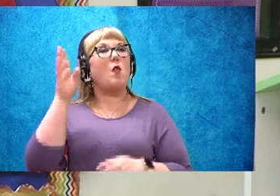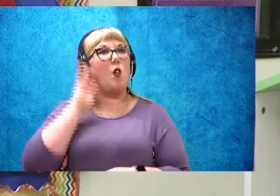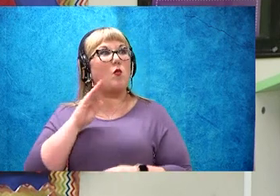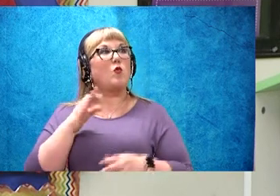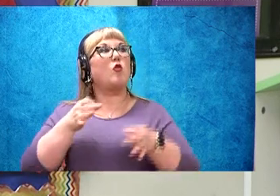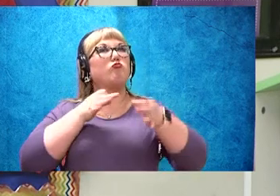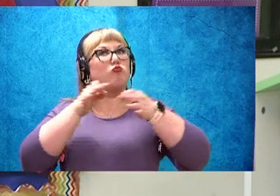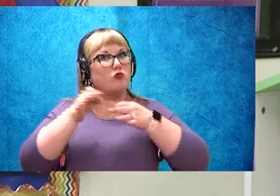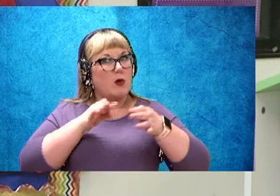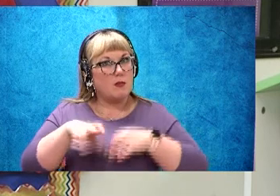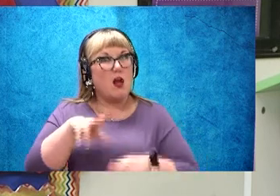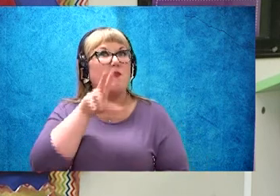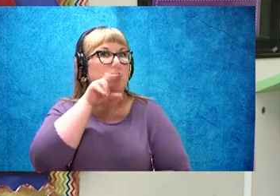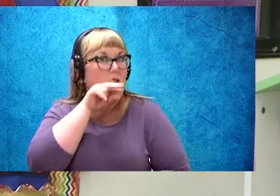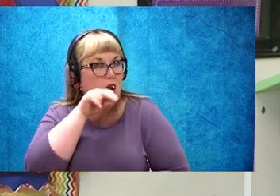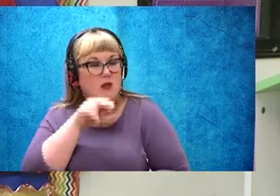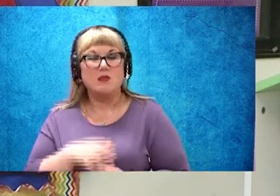of Duck.